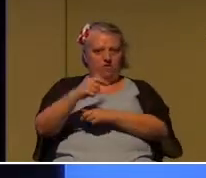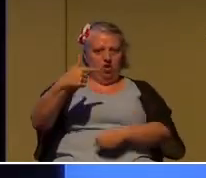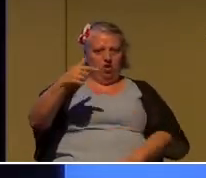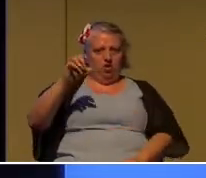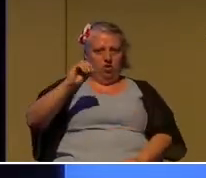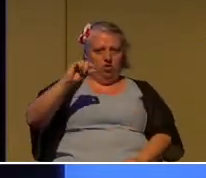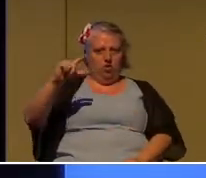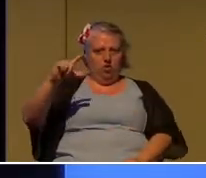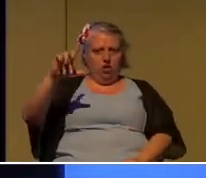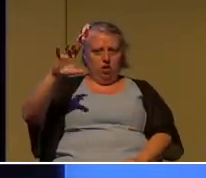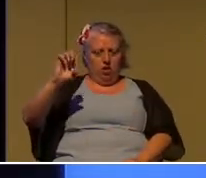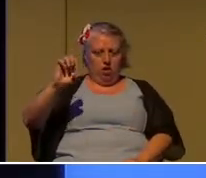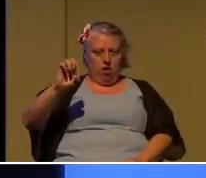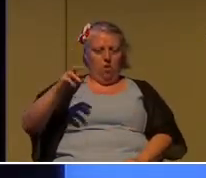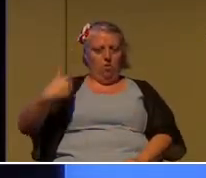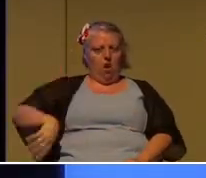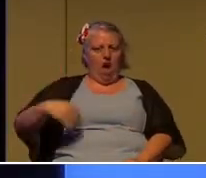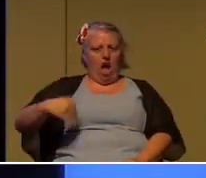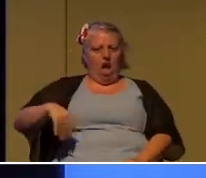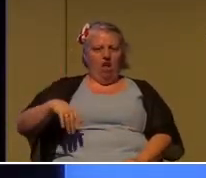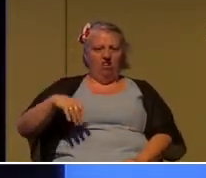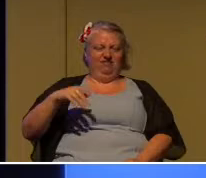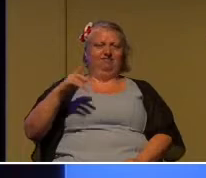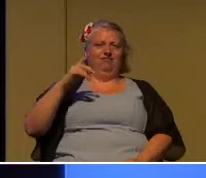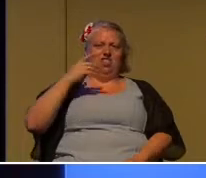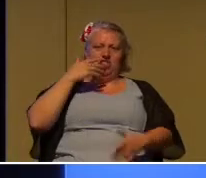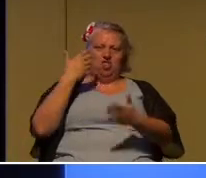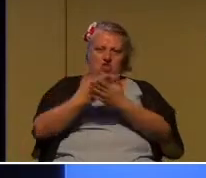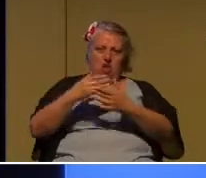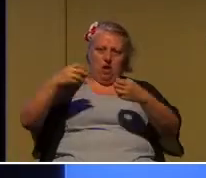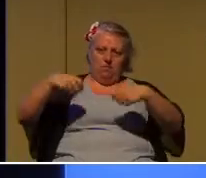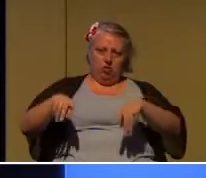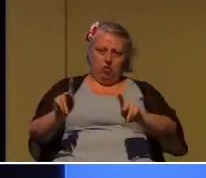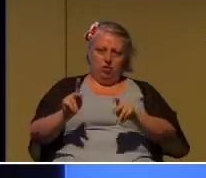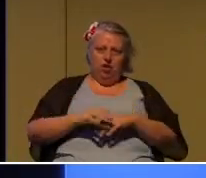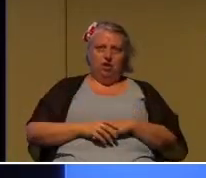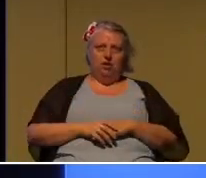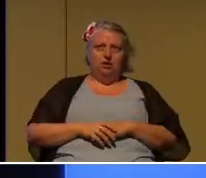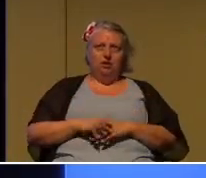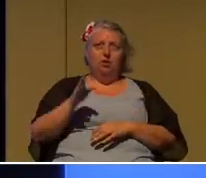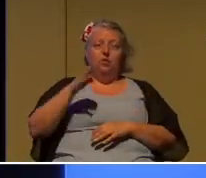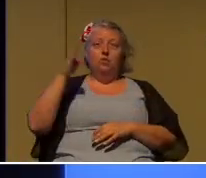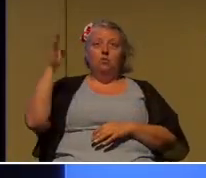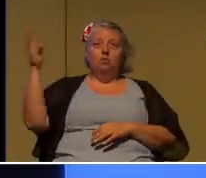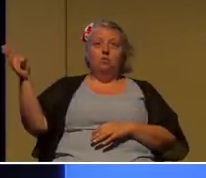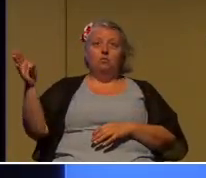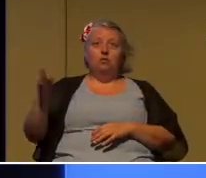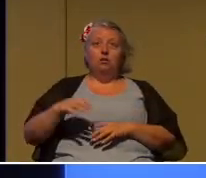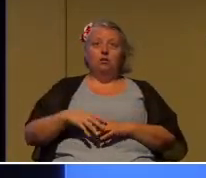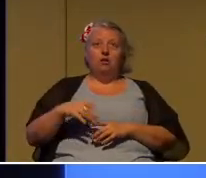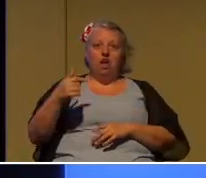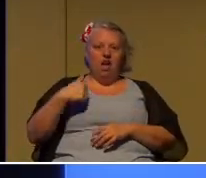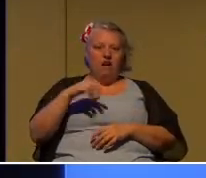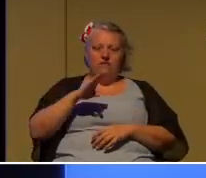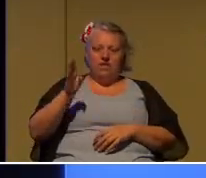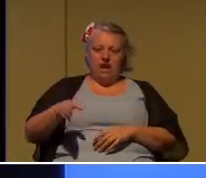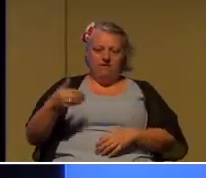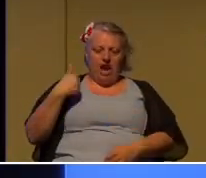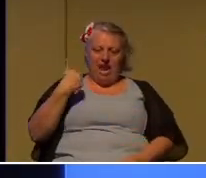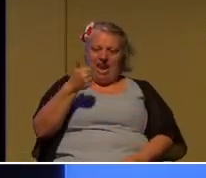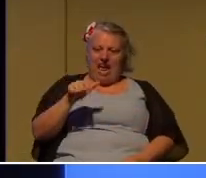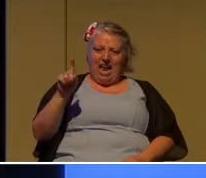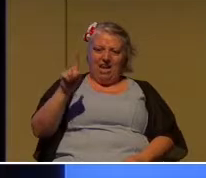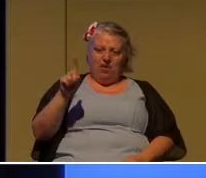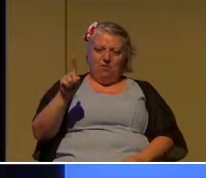That sounds like a great opportunity. And then here's the closing caption. I've never had anyone thank me